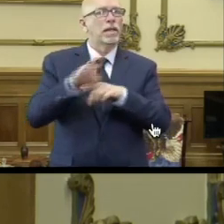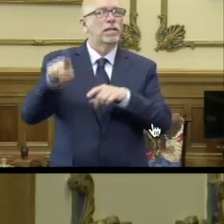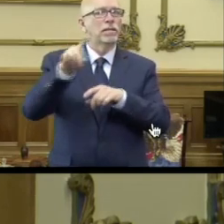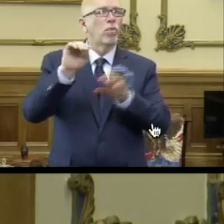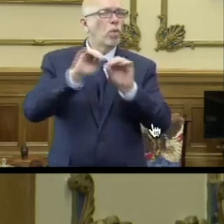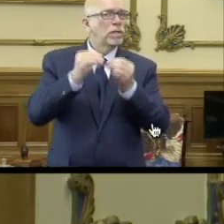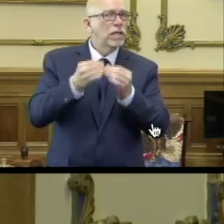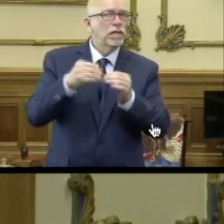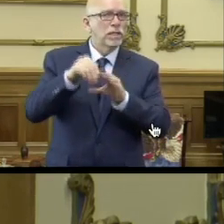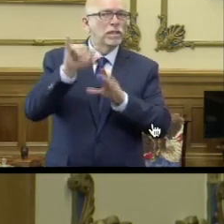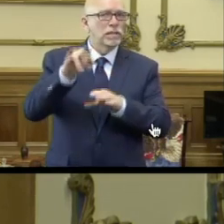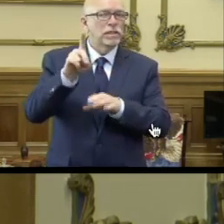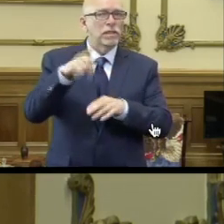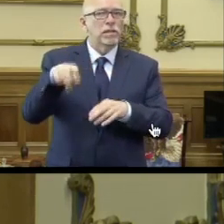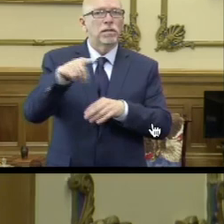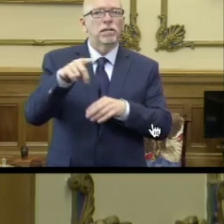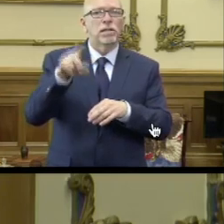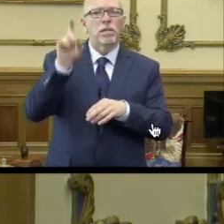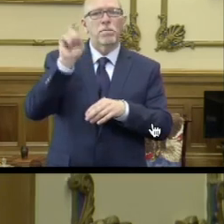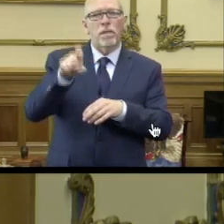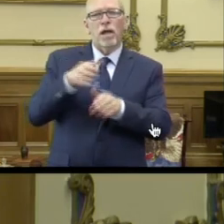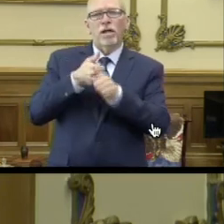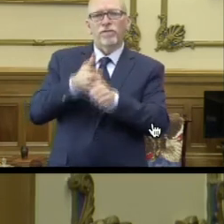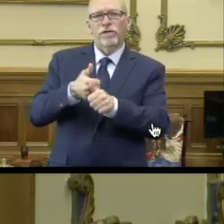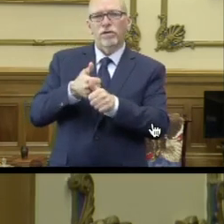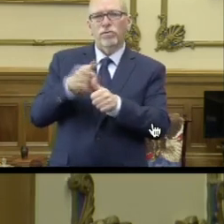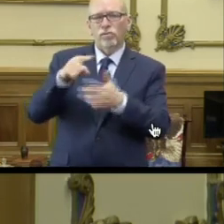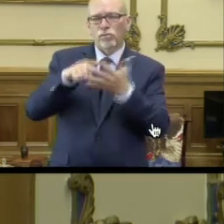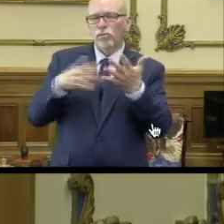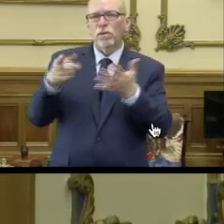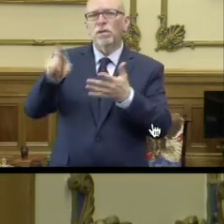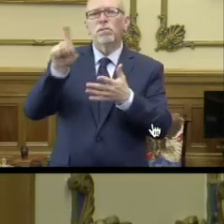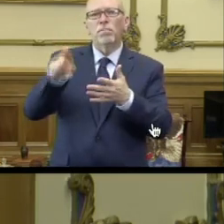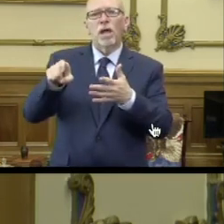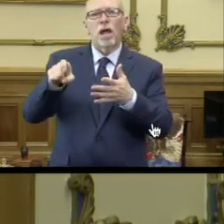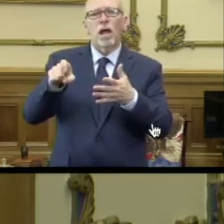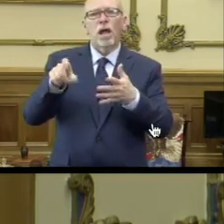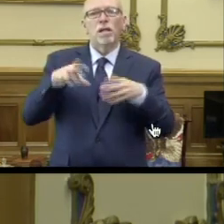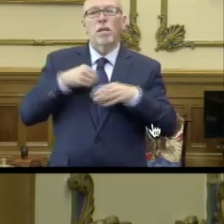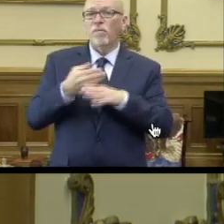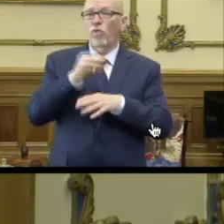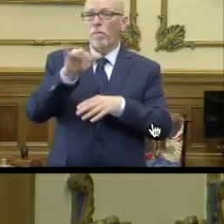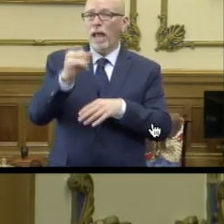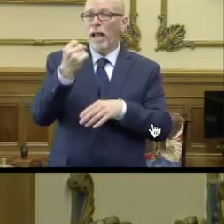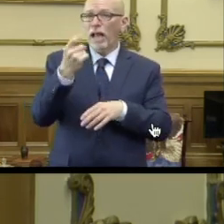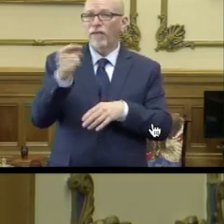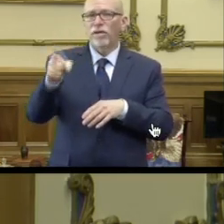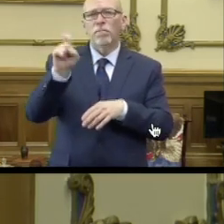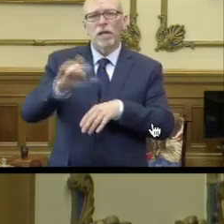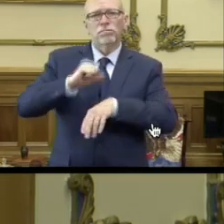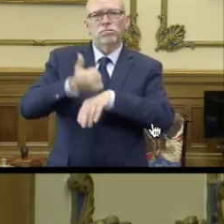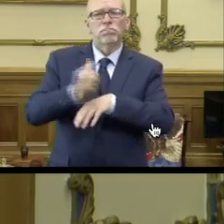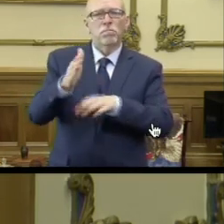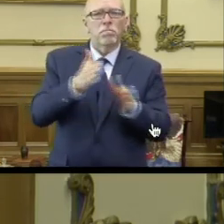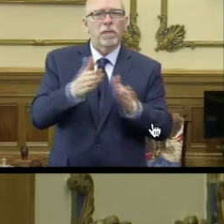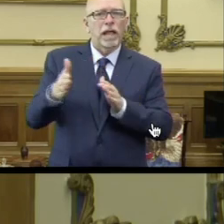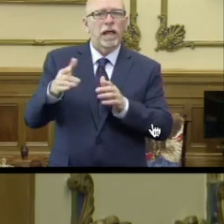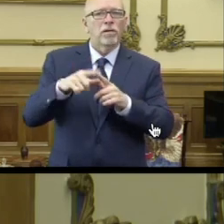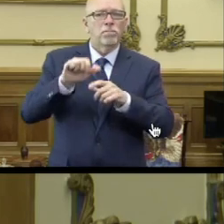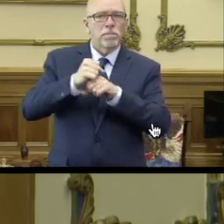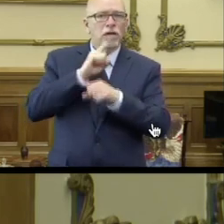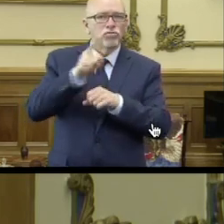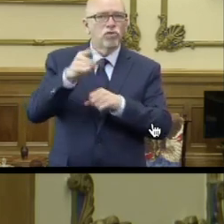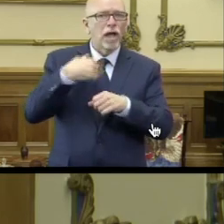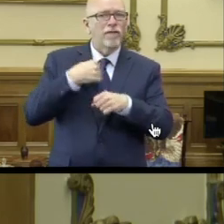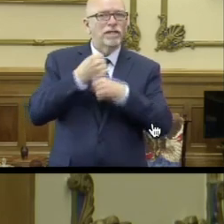organizations in the state have to adhere to the following. They have to adopt before May 11th a plan to implement measures and